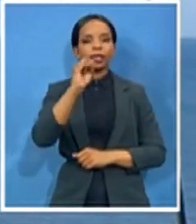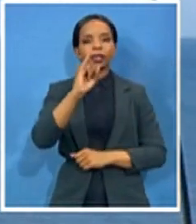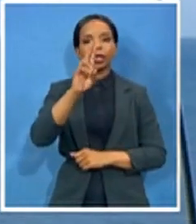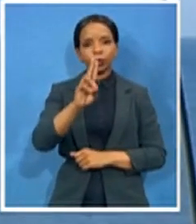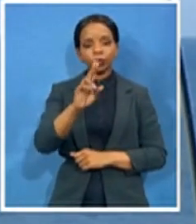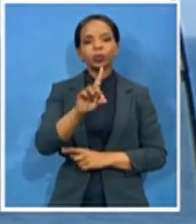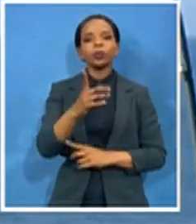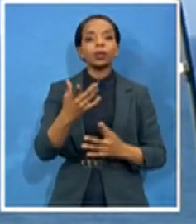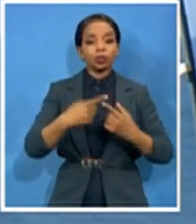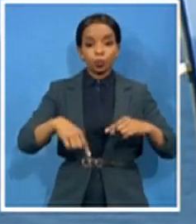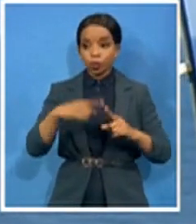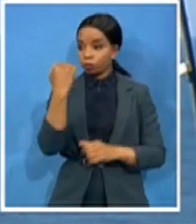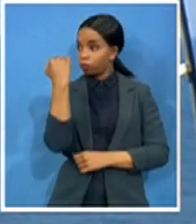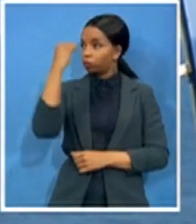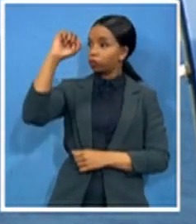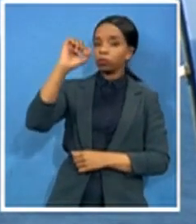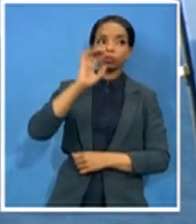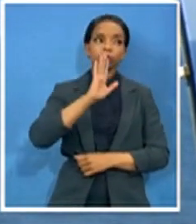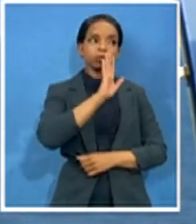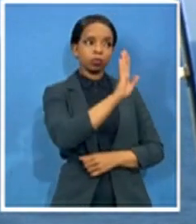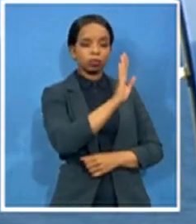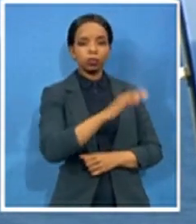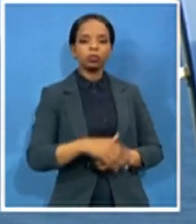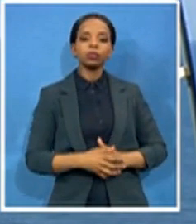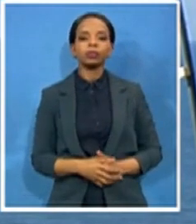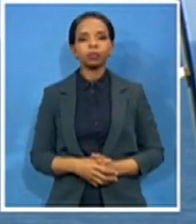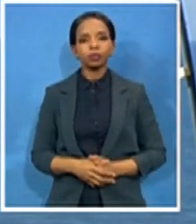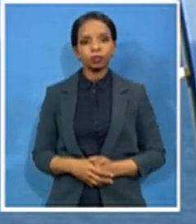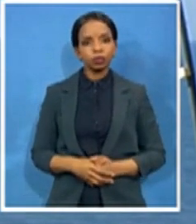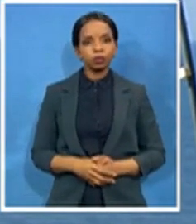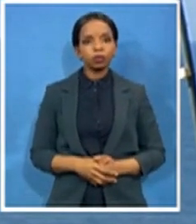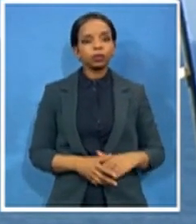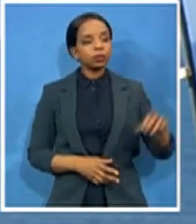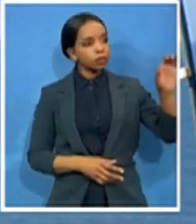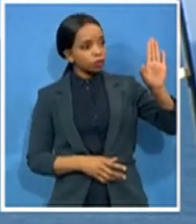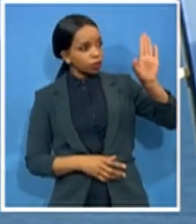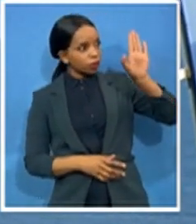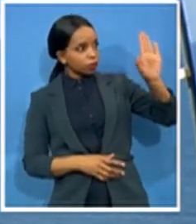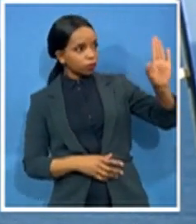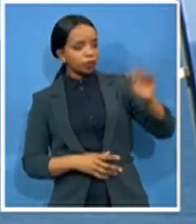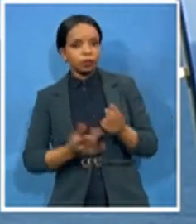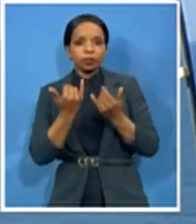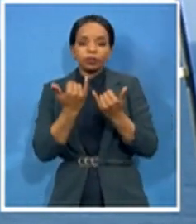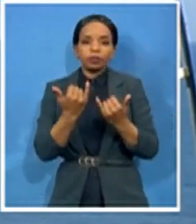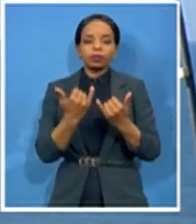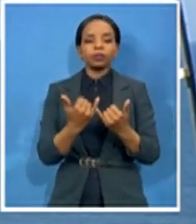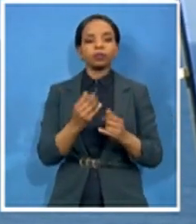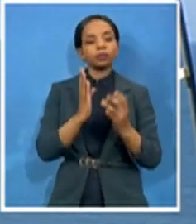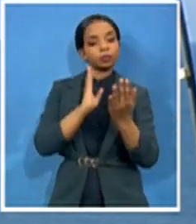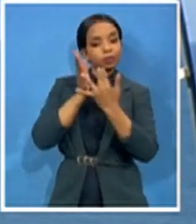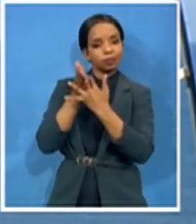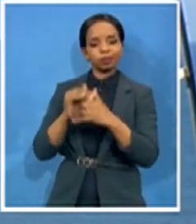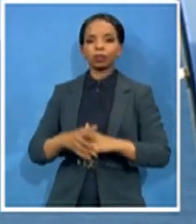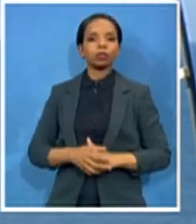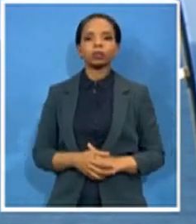interdict with the tribunal. I think the third issue, what's